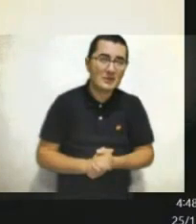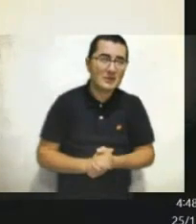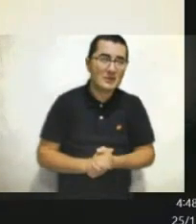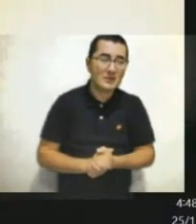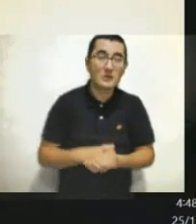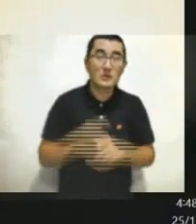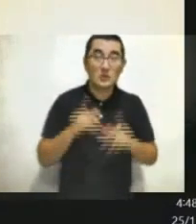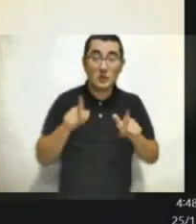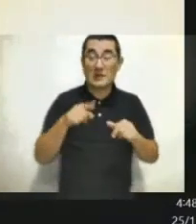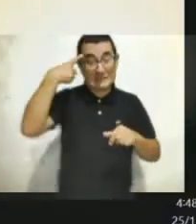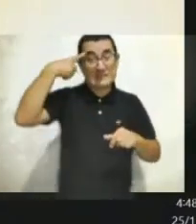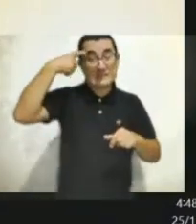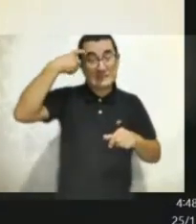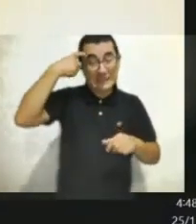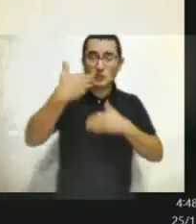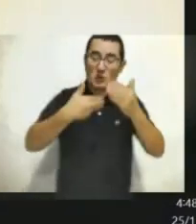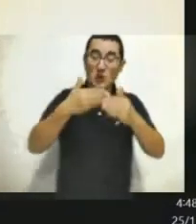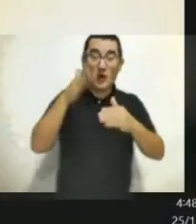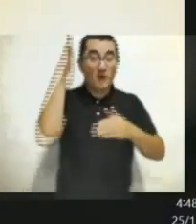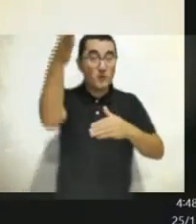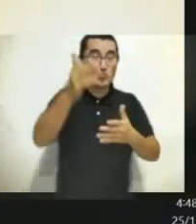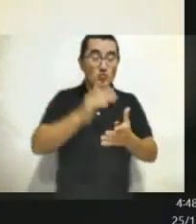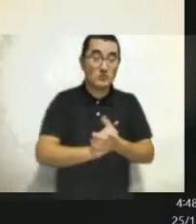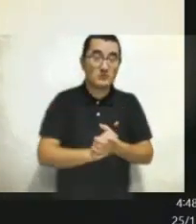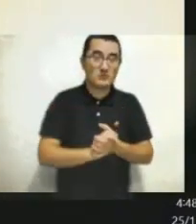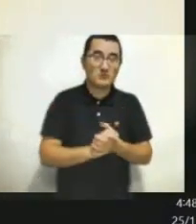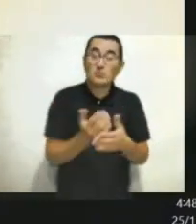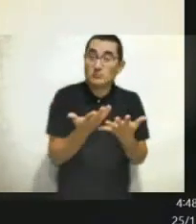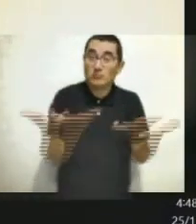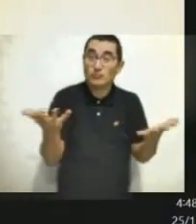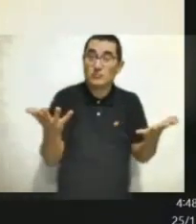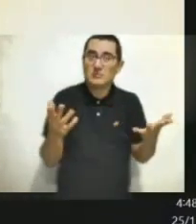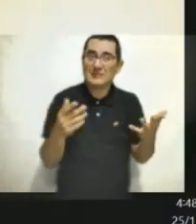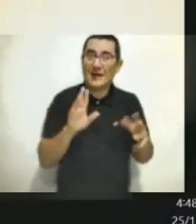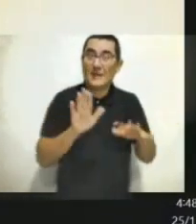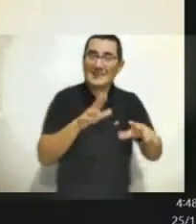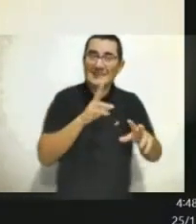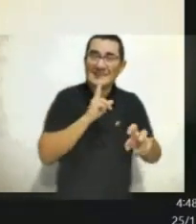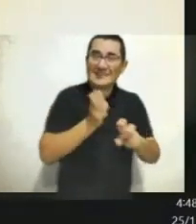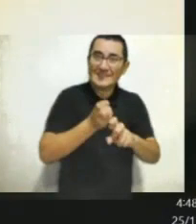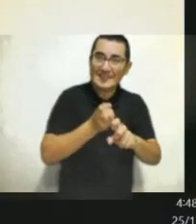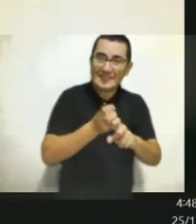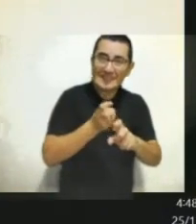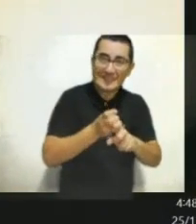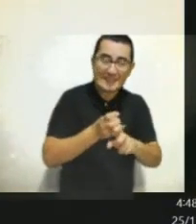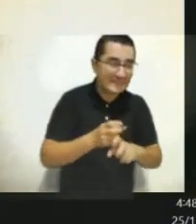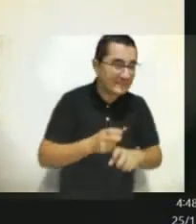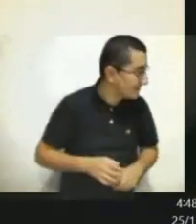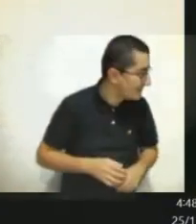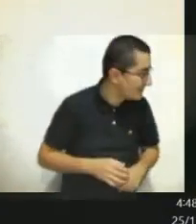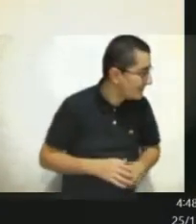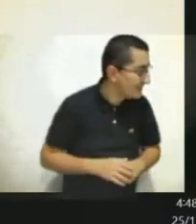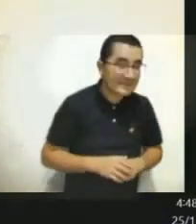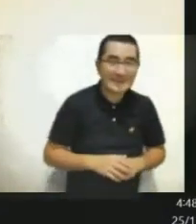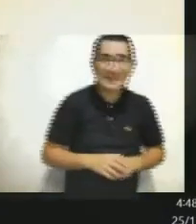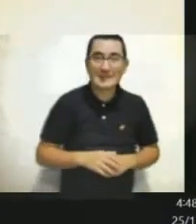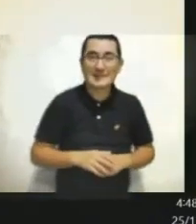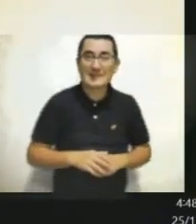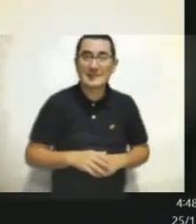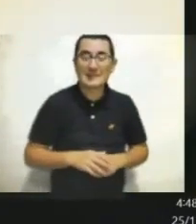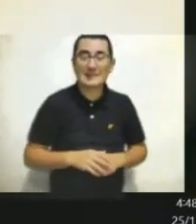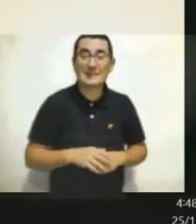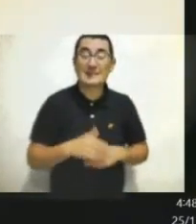and to see the challenges that we have in the future. Many of them have seen about the critical operation there, about the